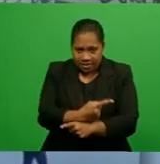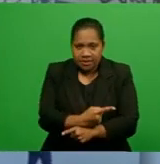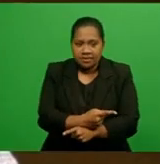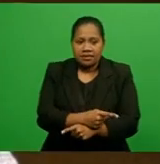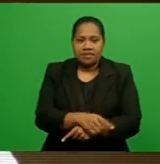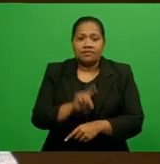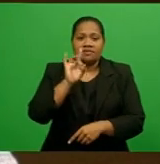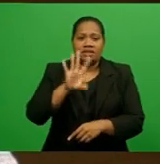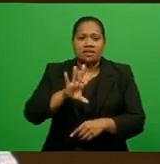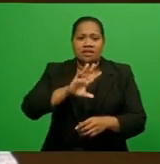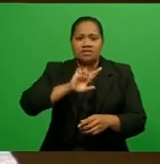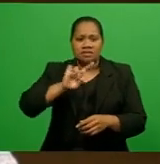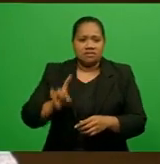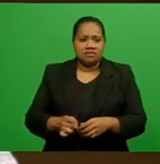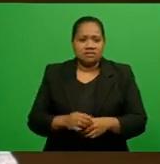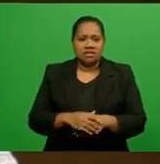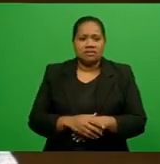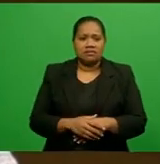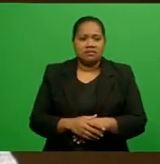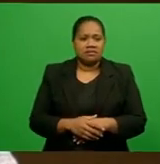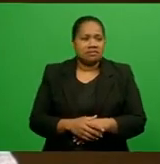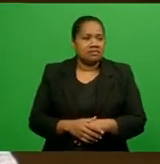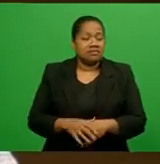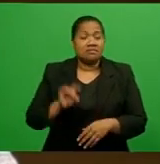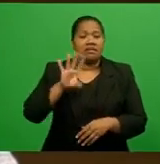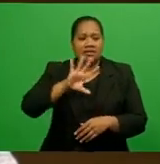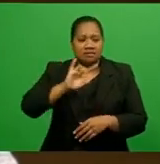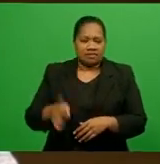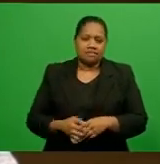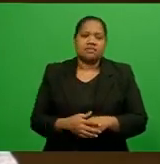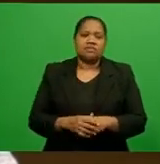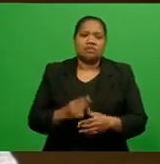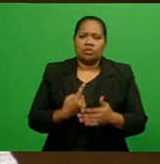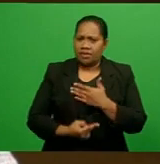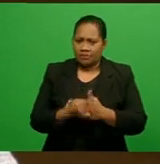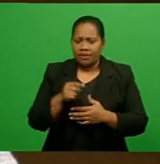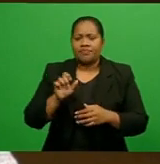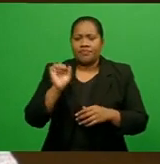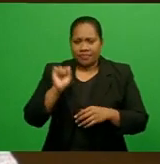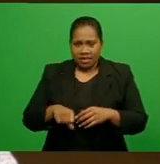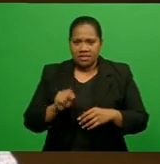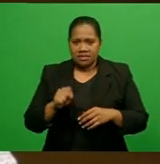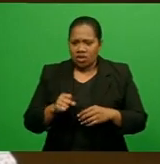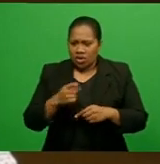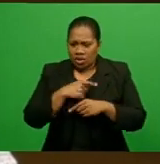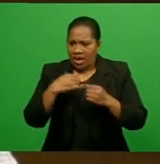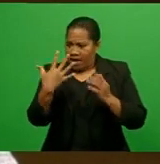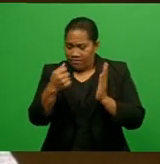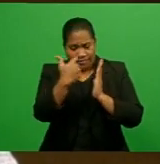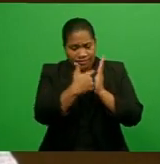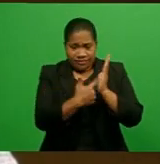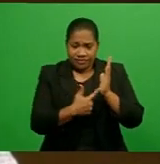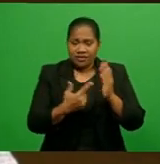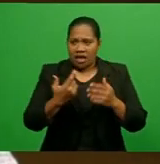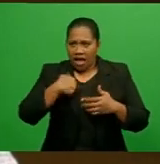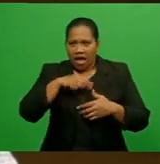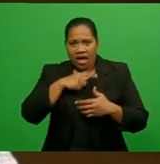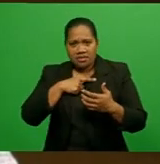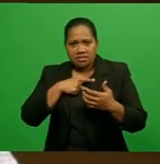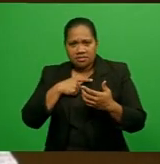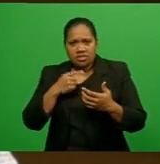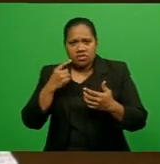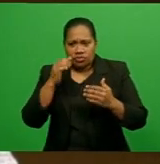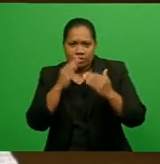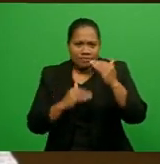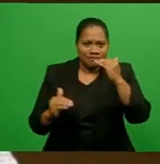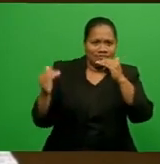commitment. After my suspension, Australia wanted some guarantees. We met all those triggers that they wanted, and they